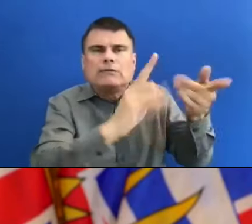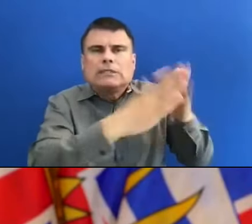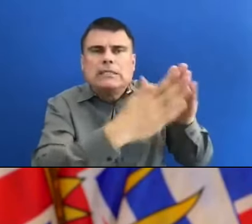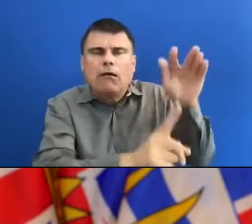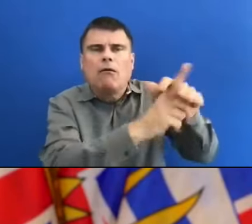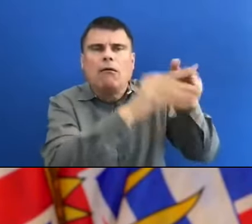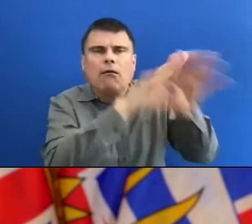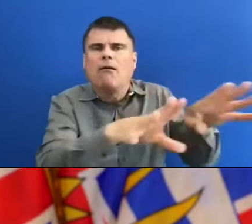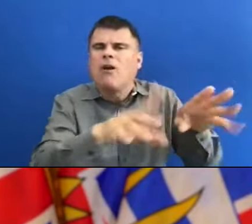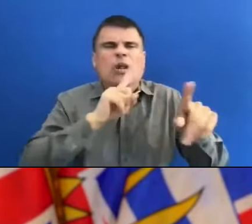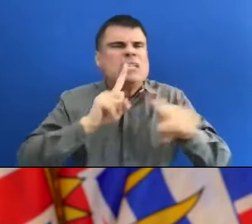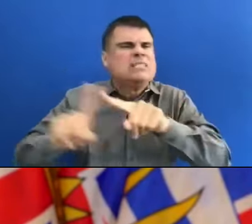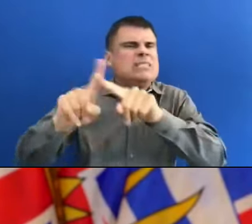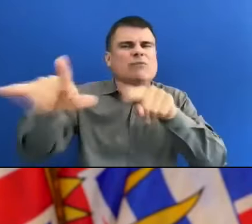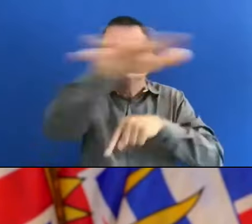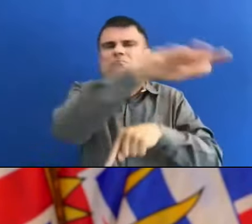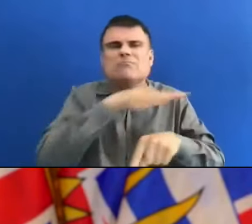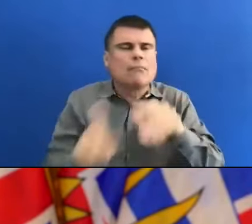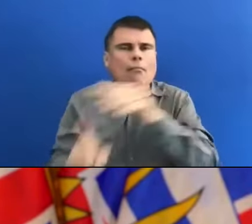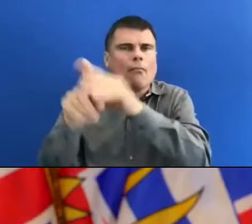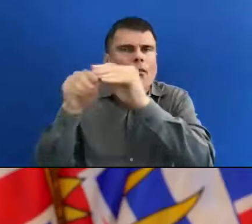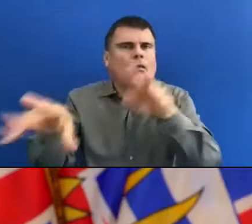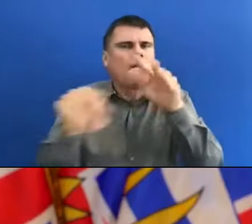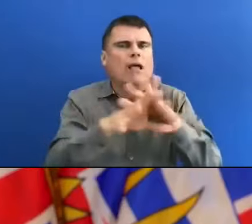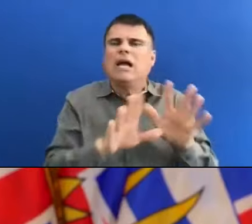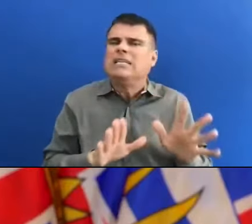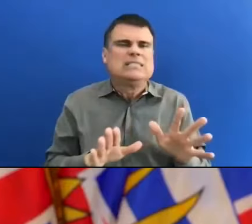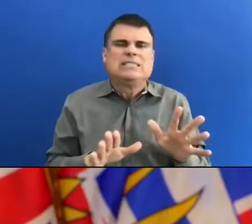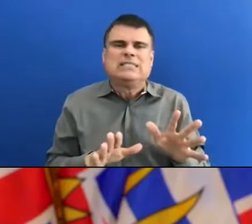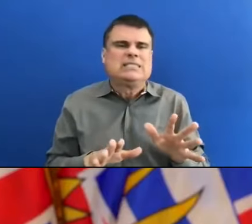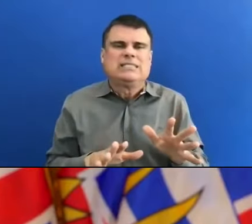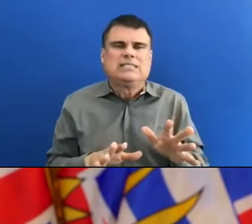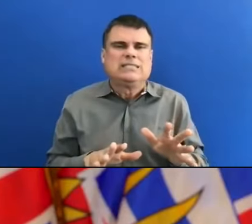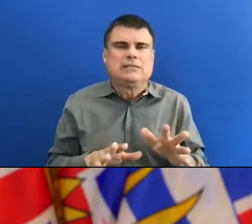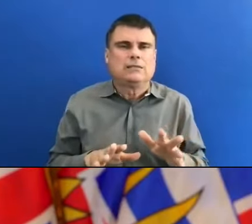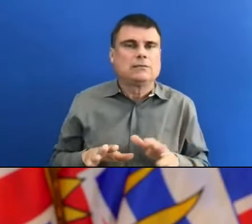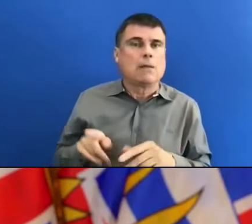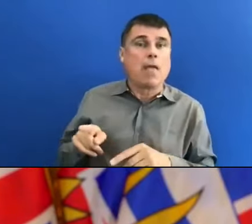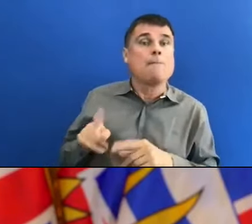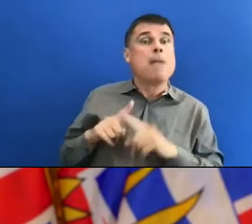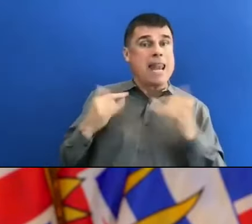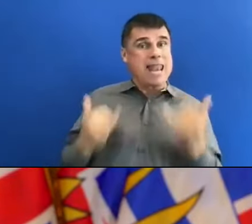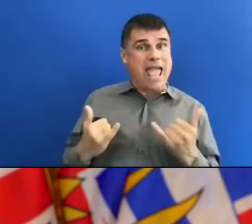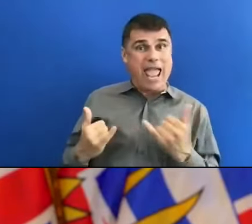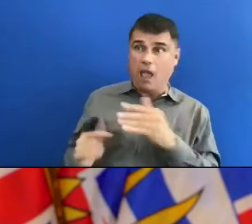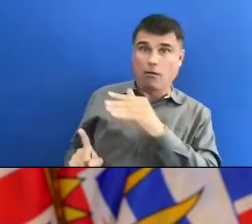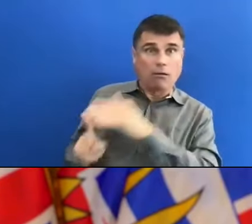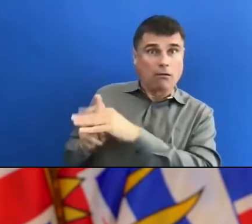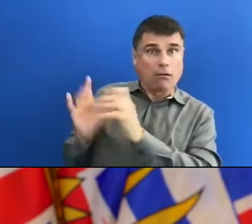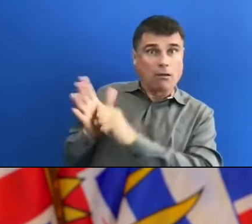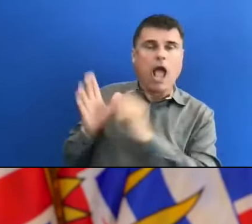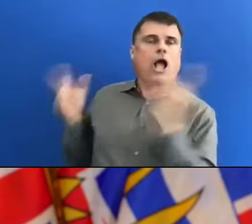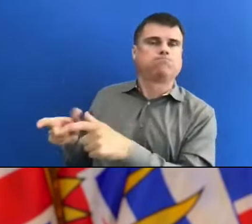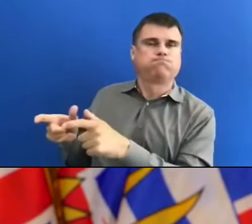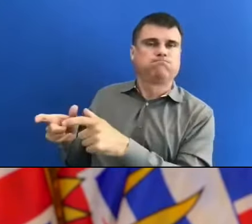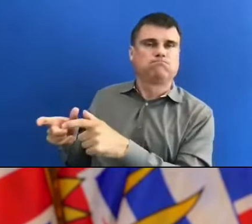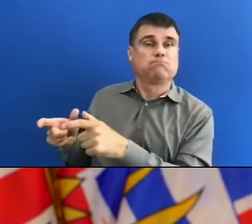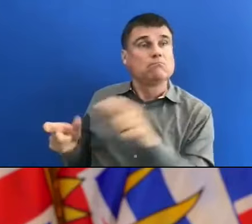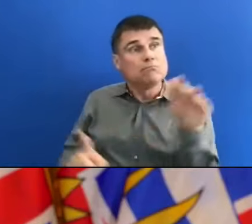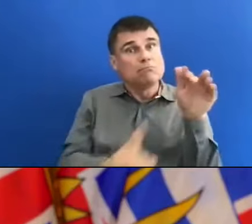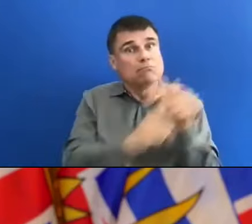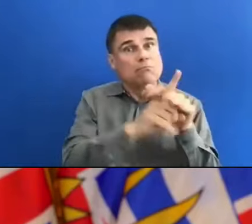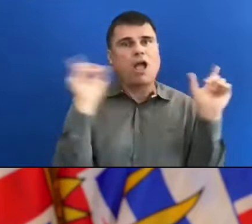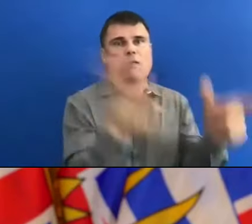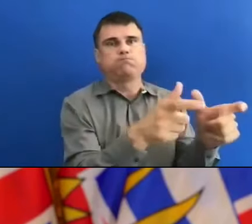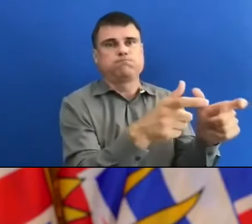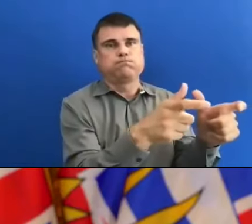cases are and we will continue to manage every single case as we have been doing. And right now, as you can see by